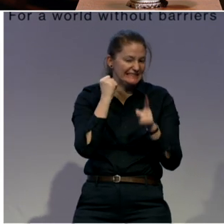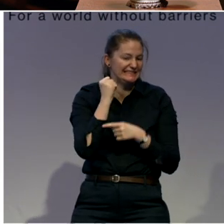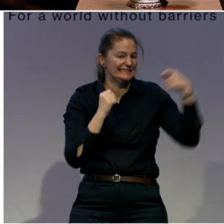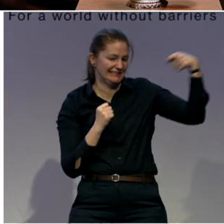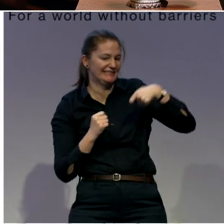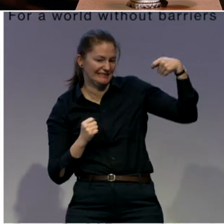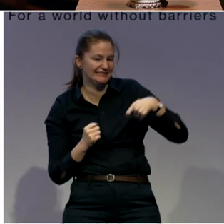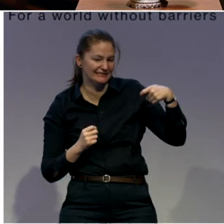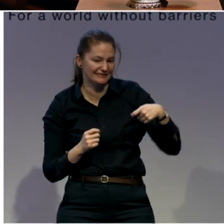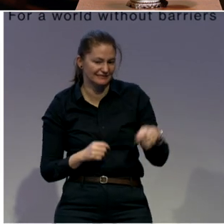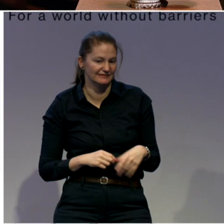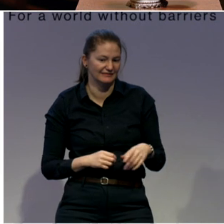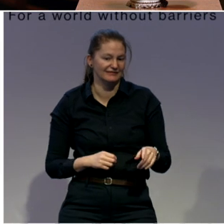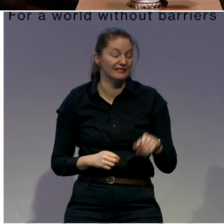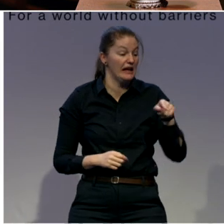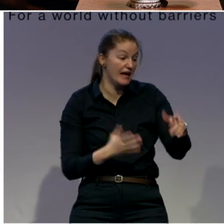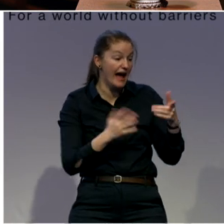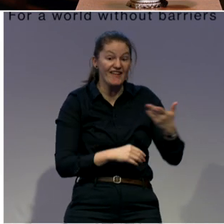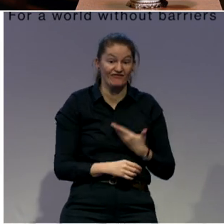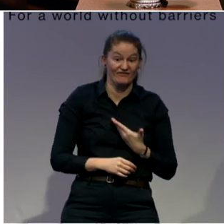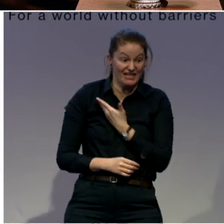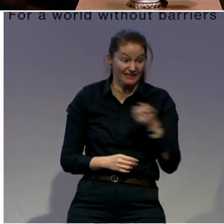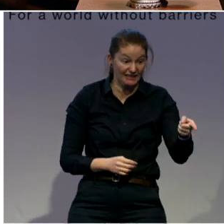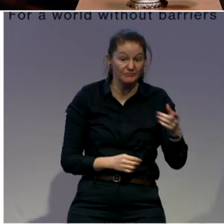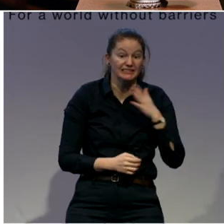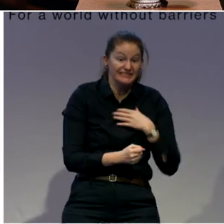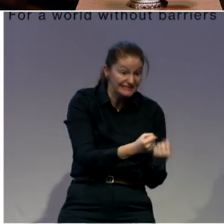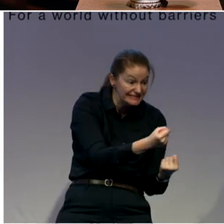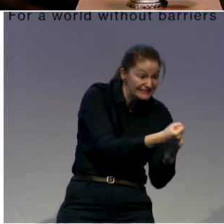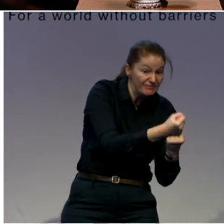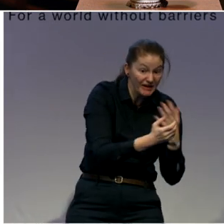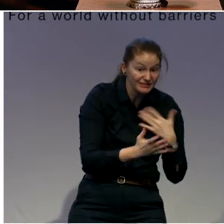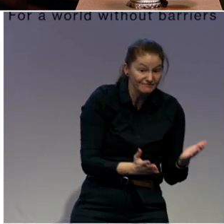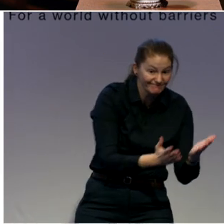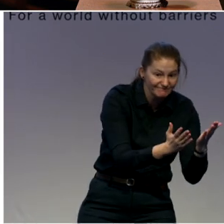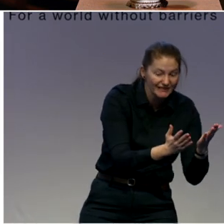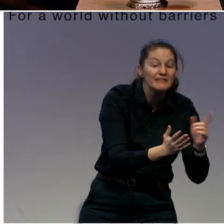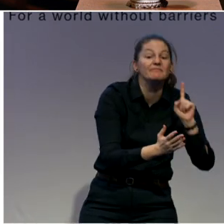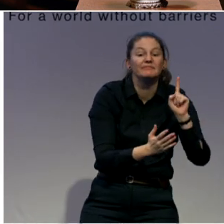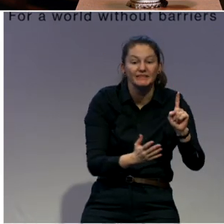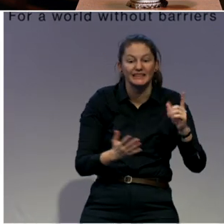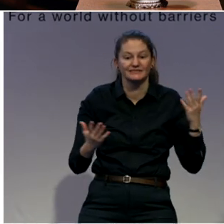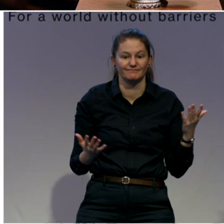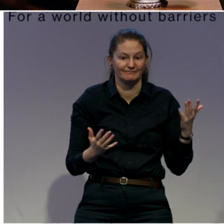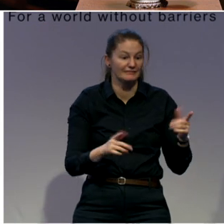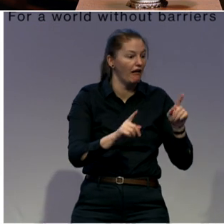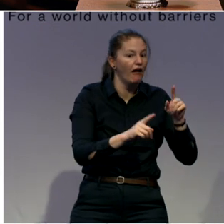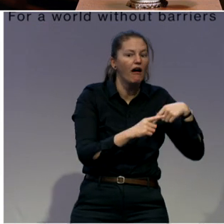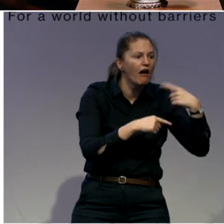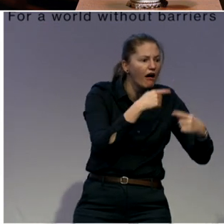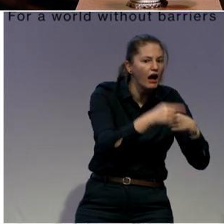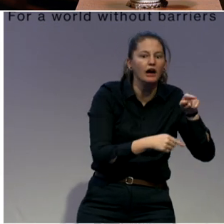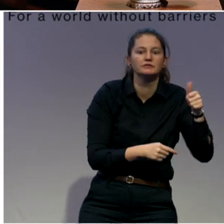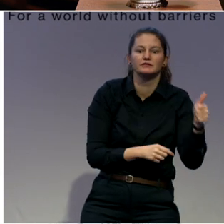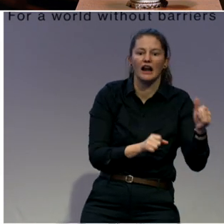necessarily talk about the other side of the system. People are being charged with crimes. We also don't have any